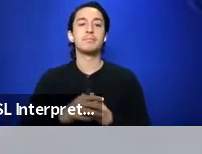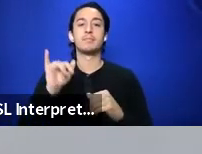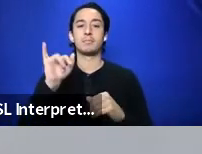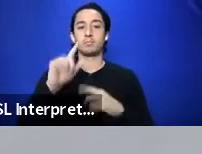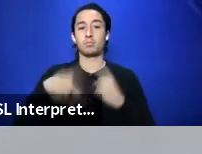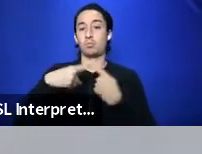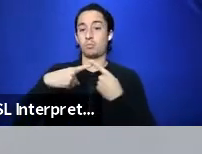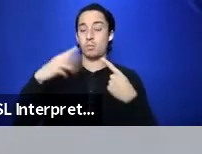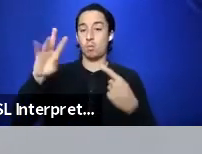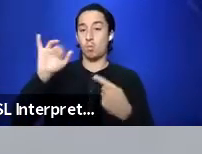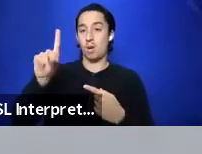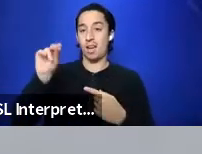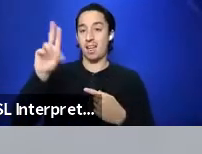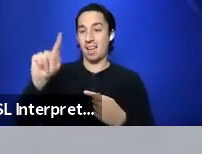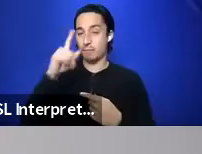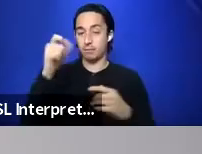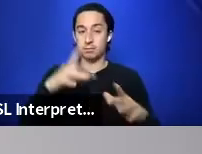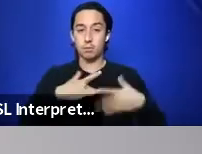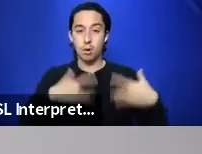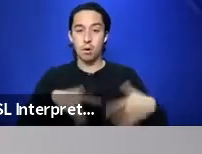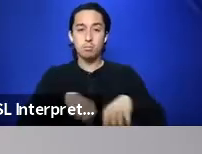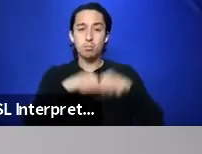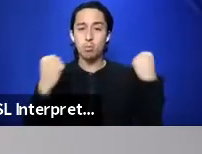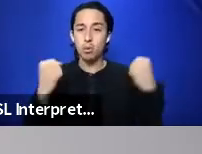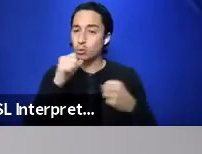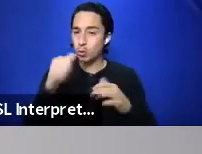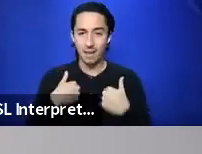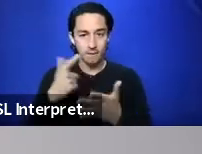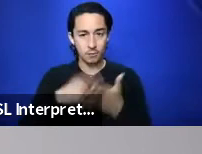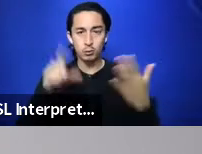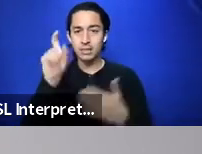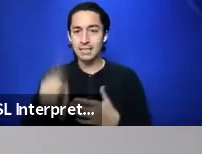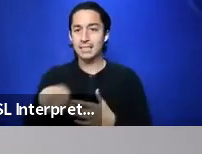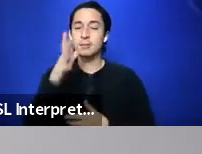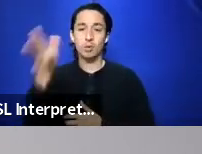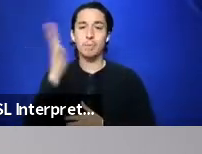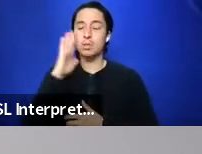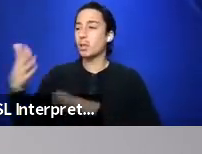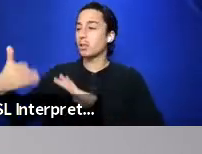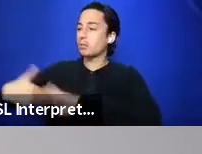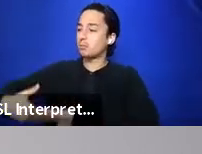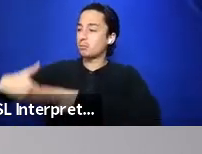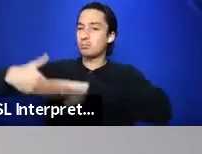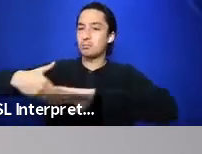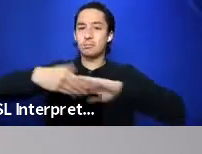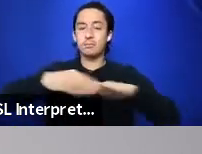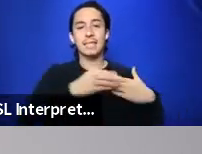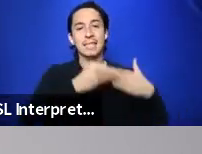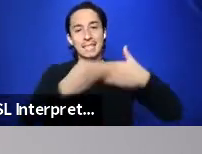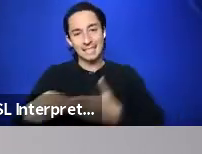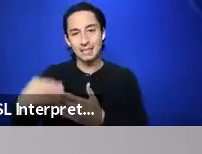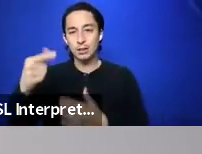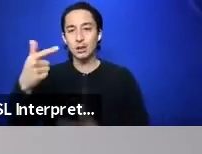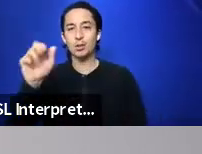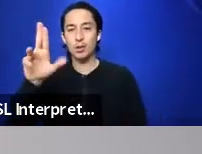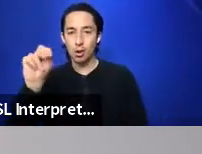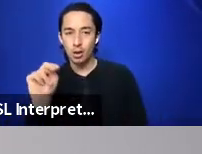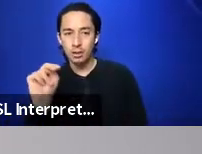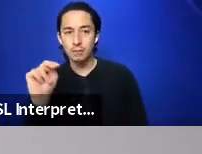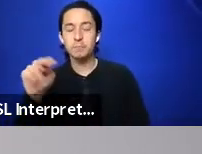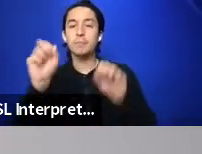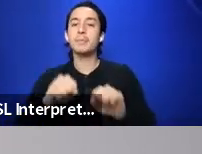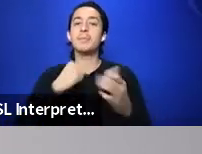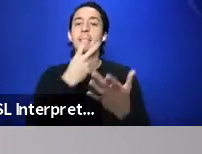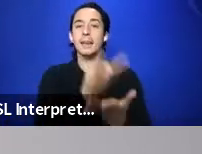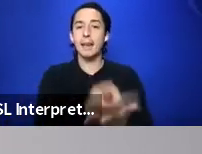heart is broke or you don't have what you need, the ground must take your hand and lead you down by their gardens. You can lay down